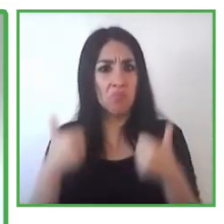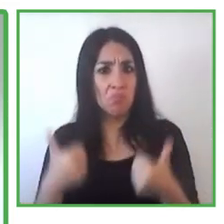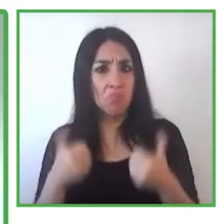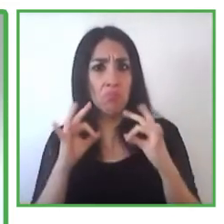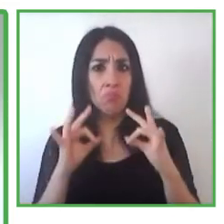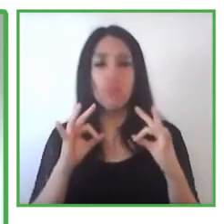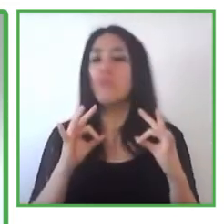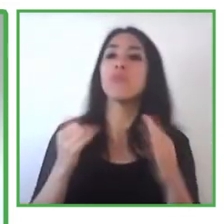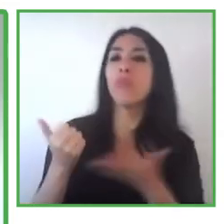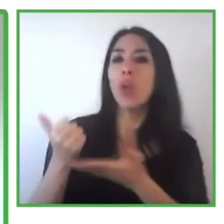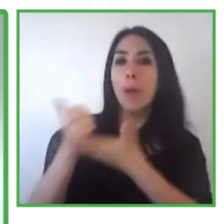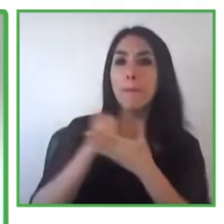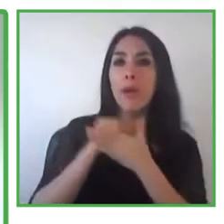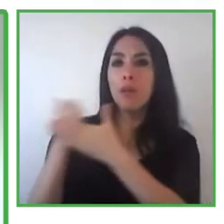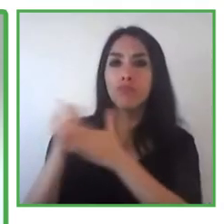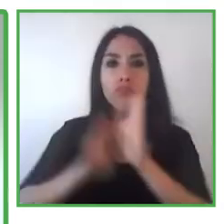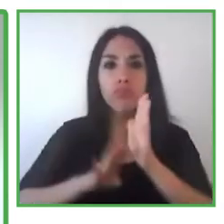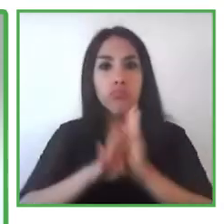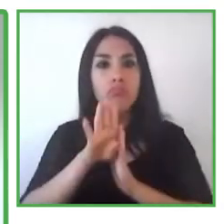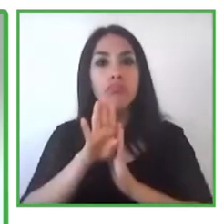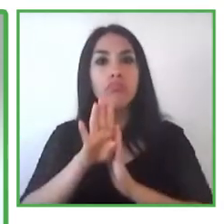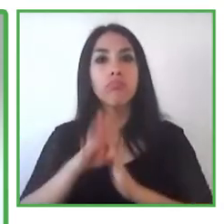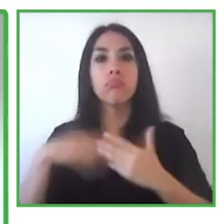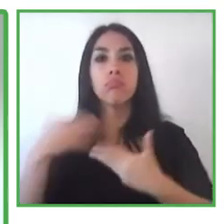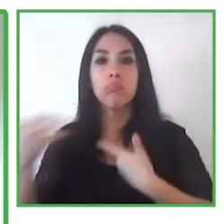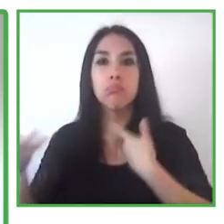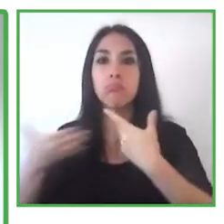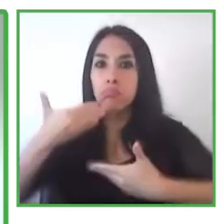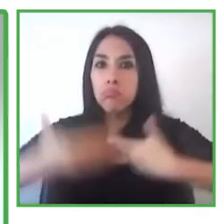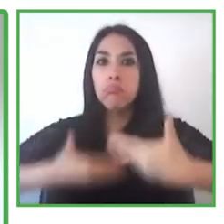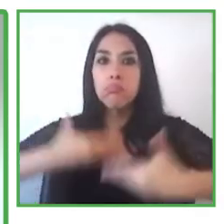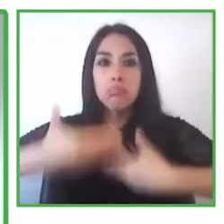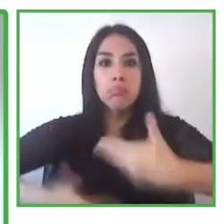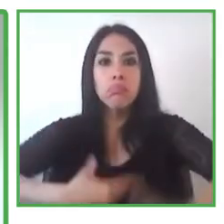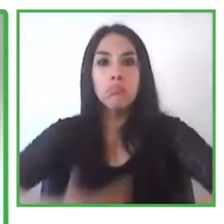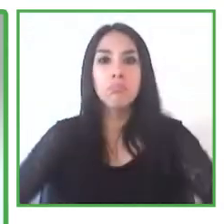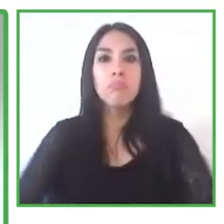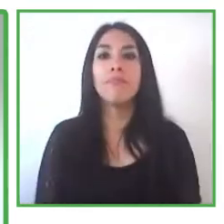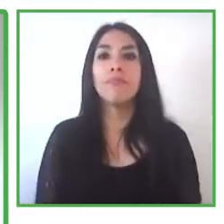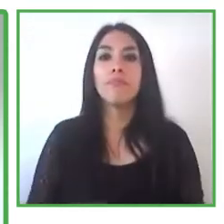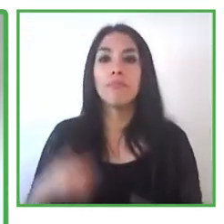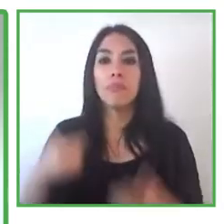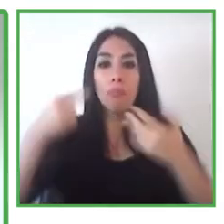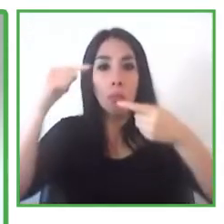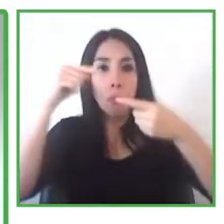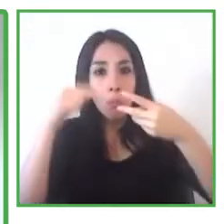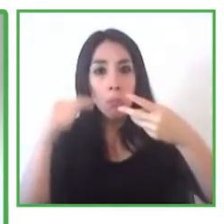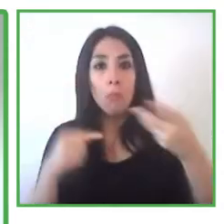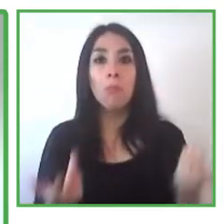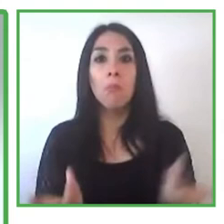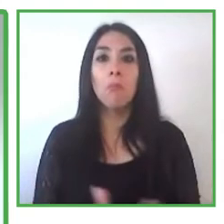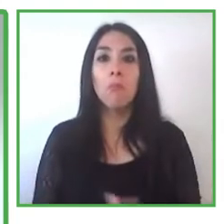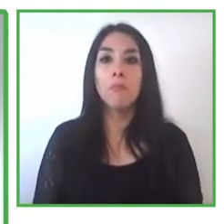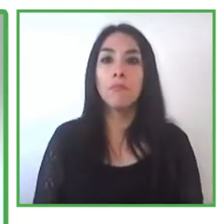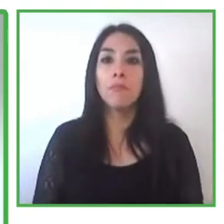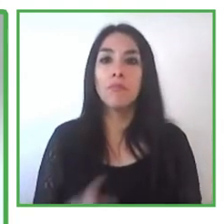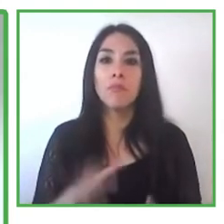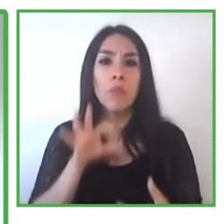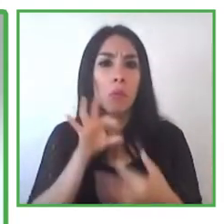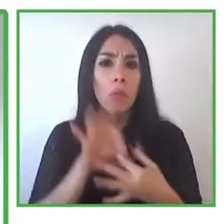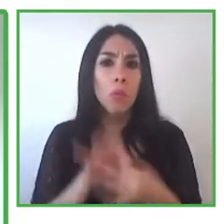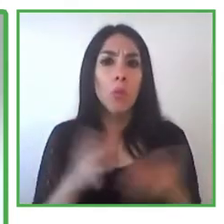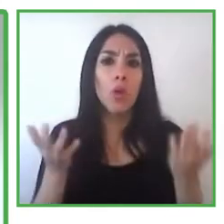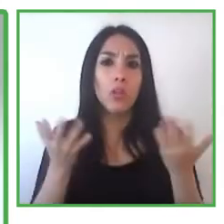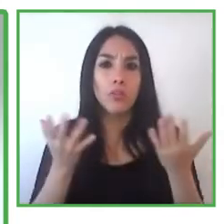the other points other basic this is directing existence the people within